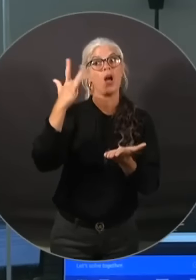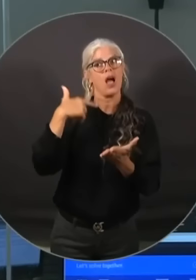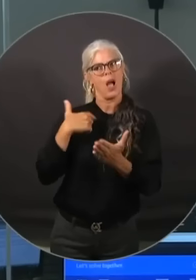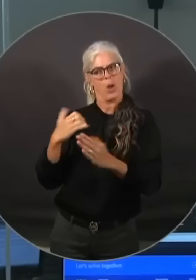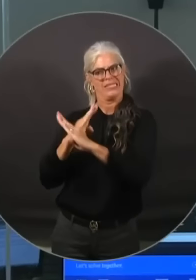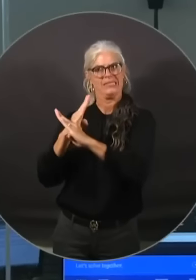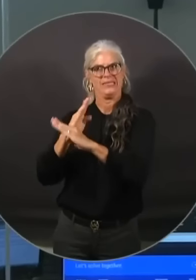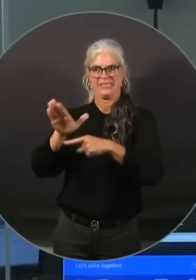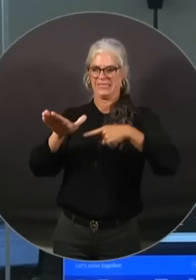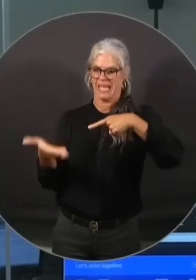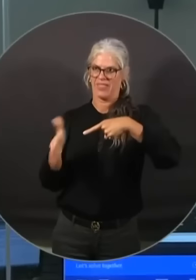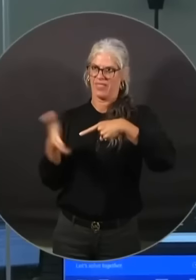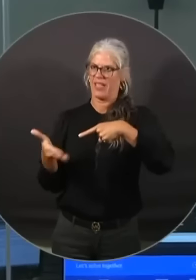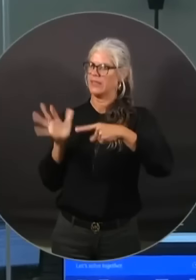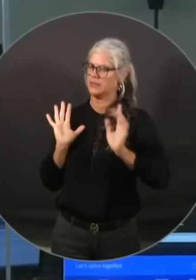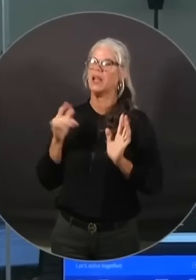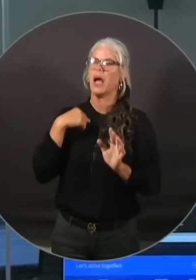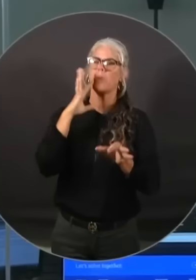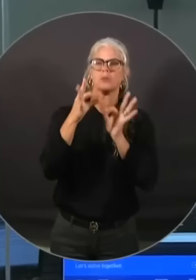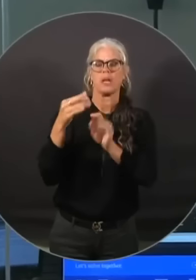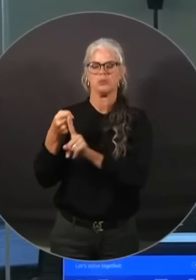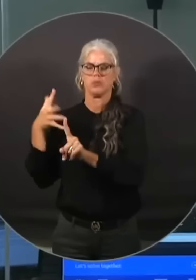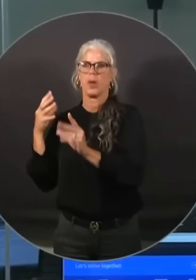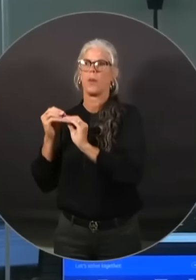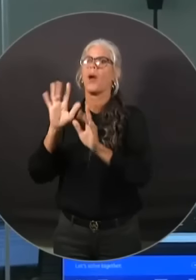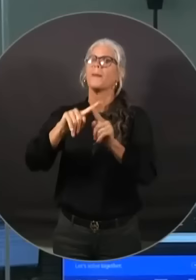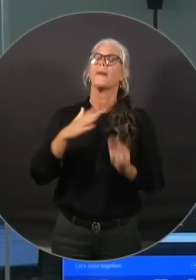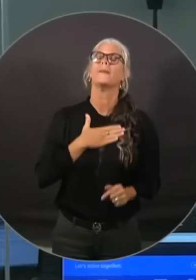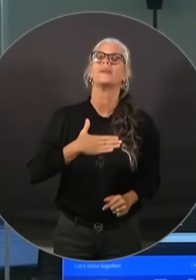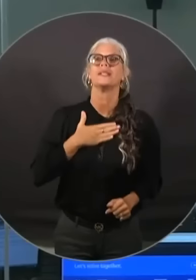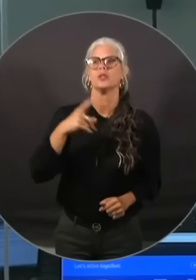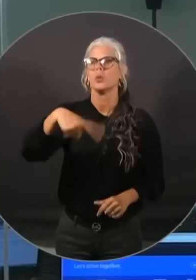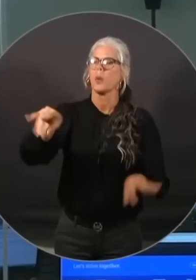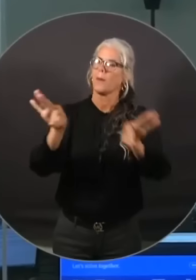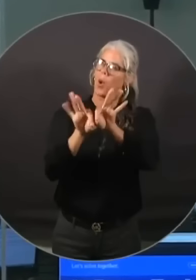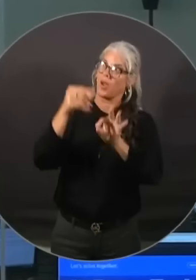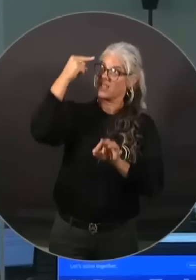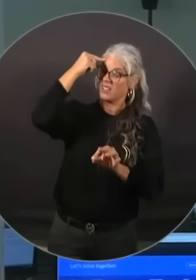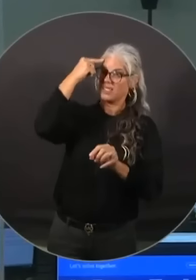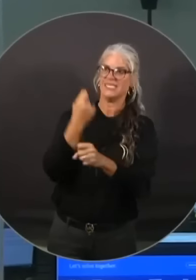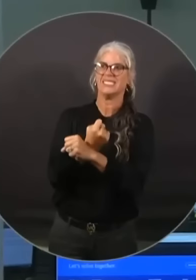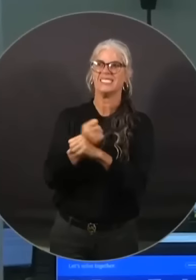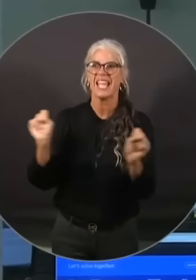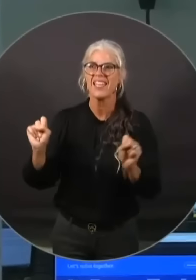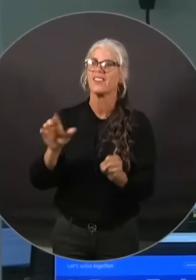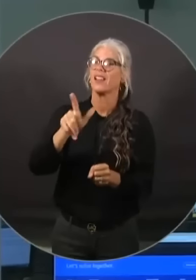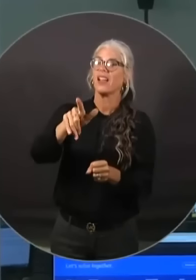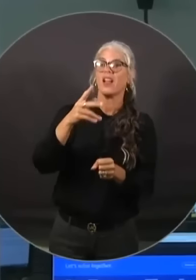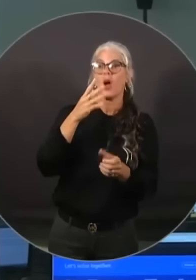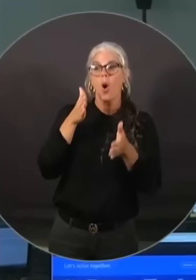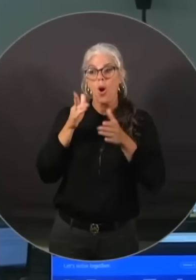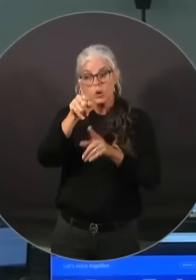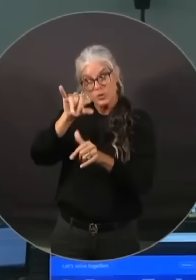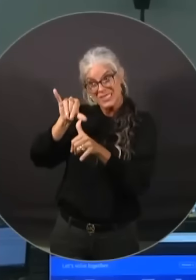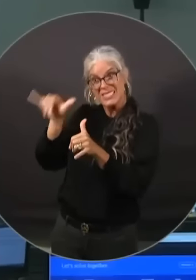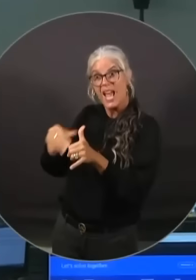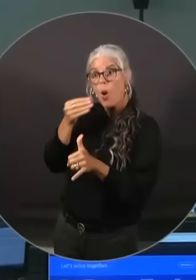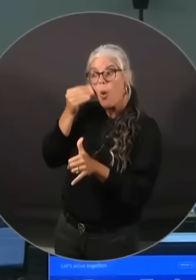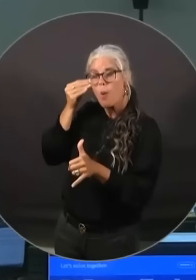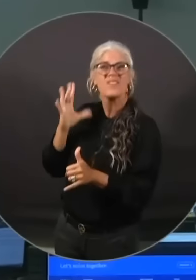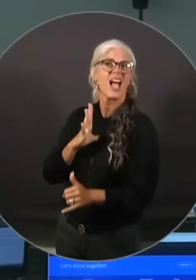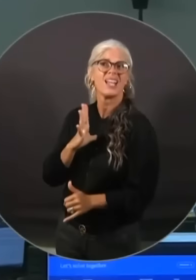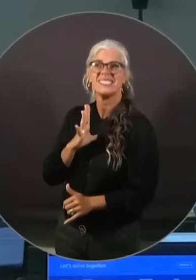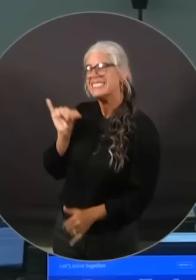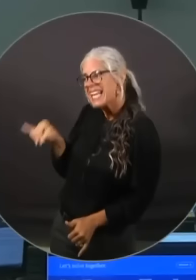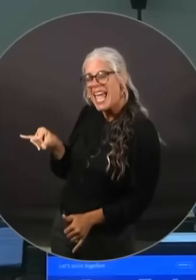But we need to be safe. Please be safe and stay off the roads. If you are sheltering at home, do not leave at this point in time. Just stay where